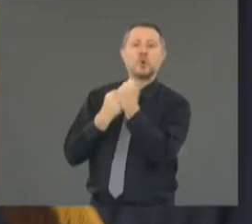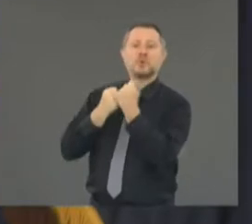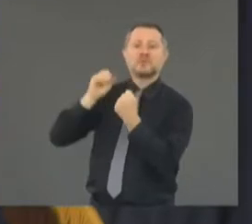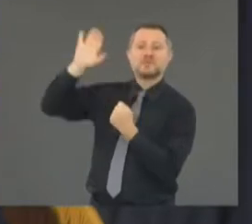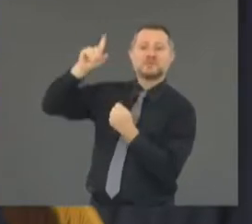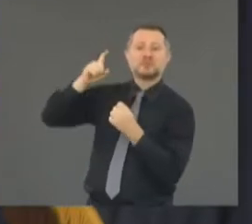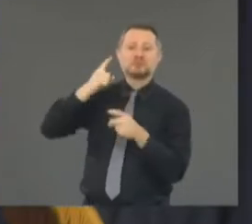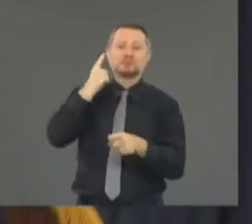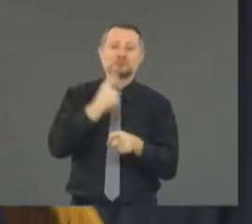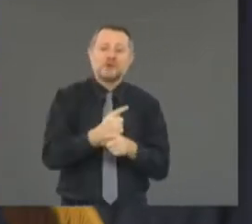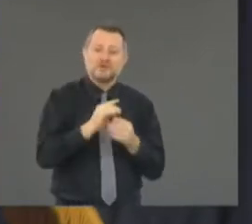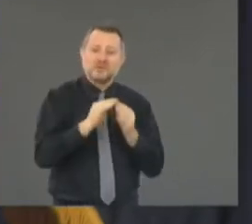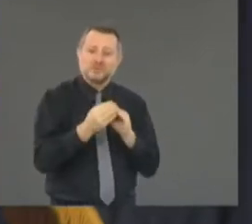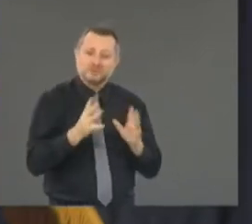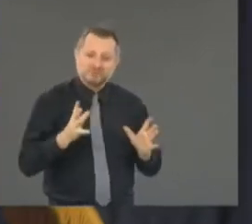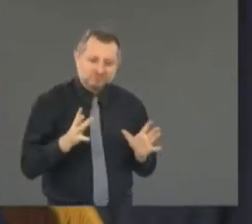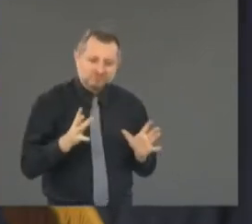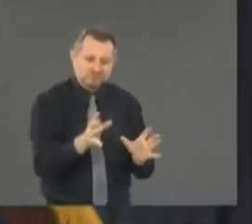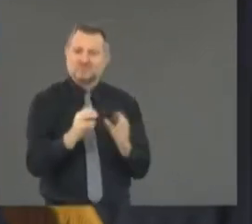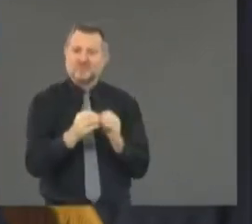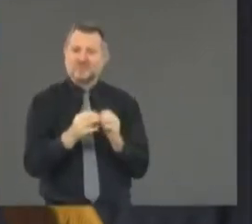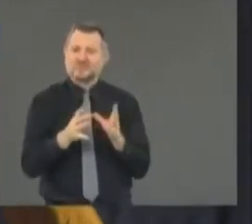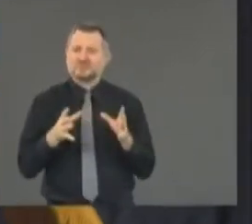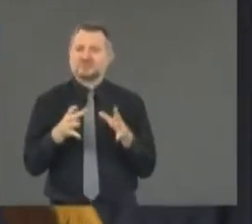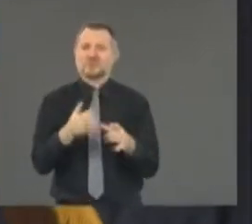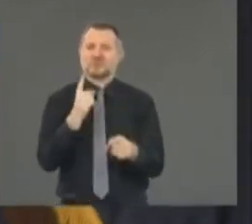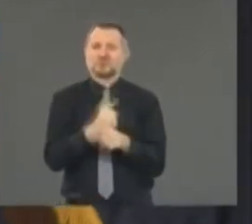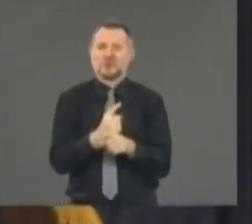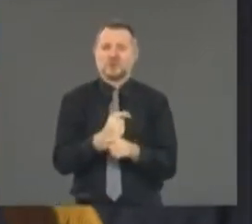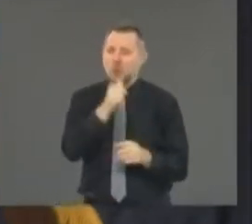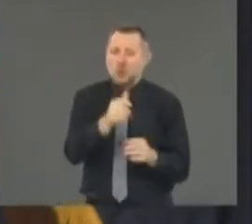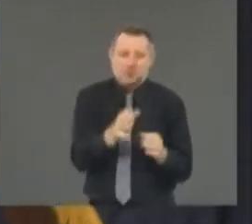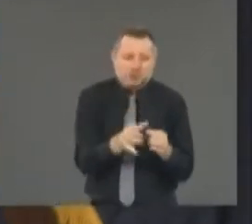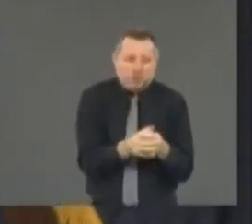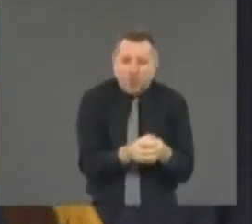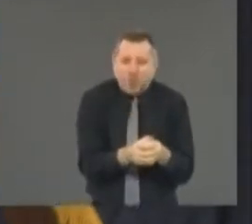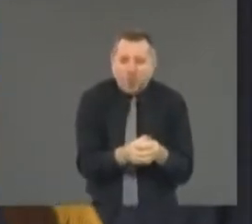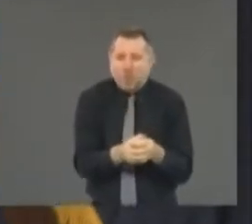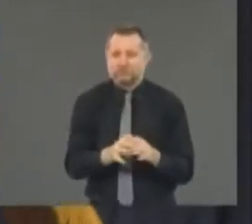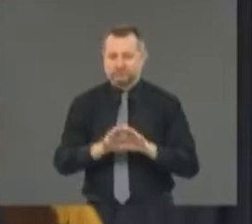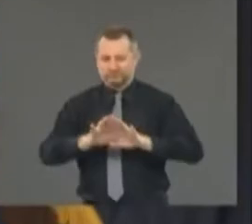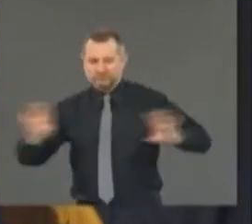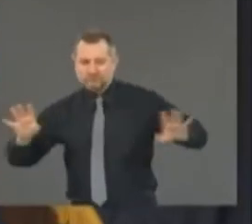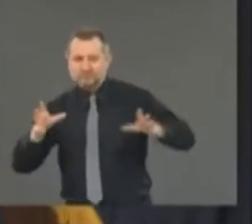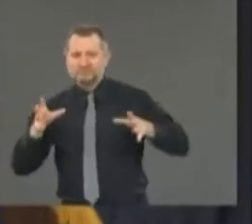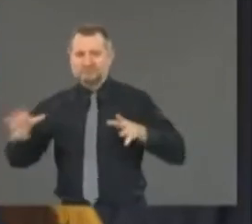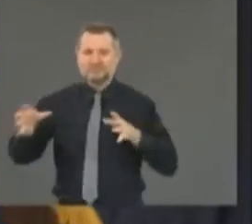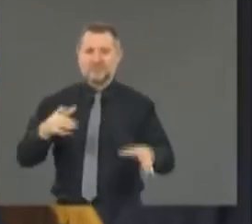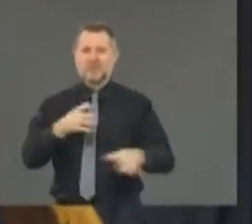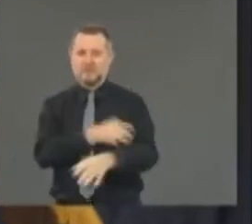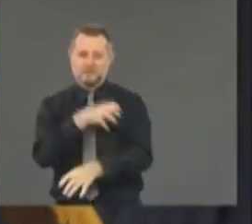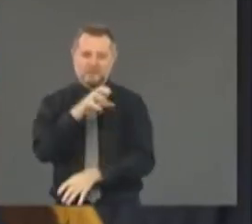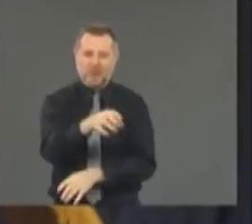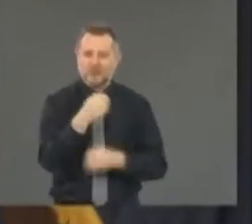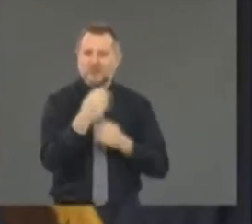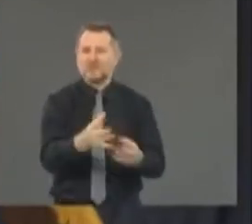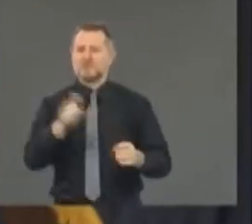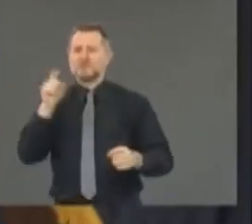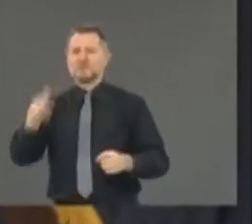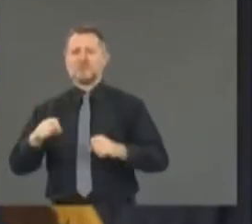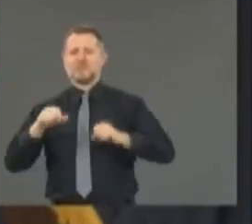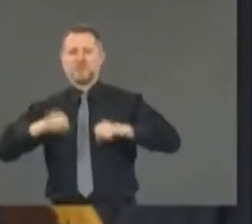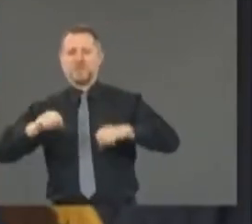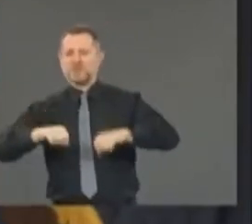They need to be empowered. They need the capacity to do their job. They have to know that they're backed up.